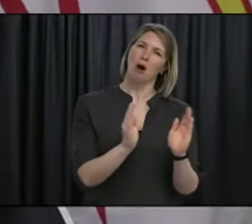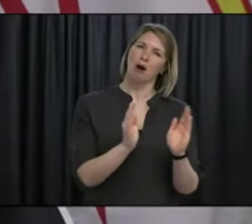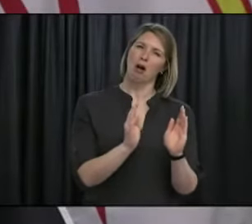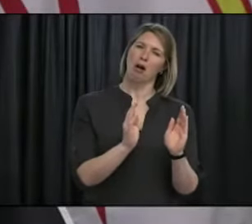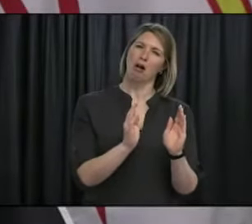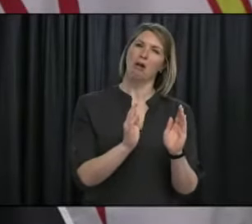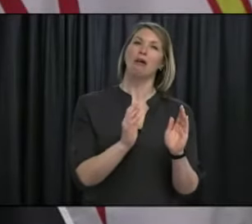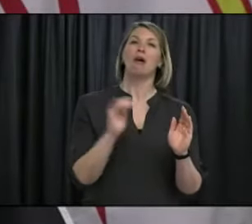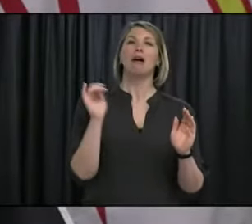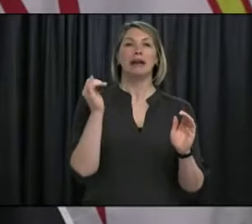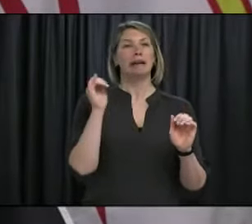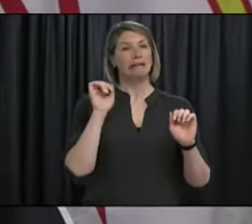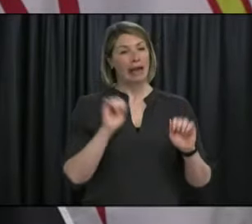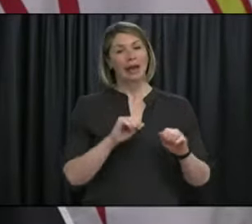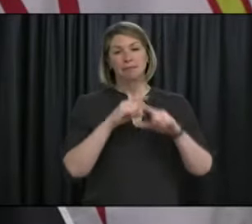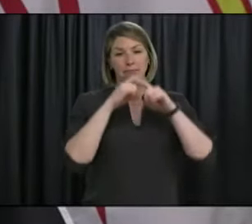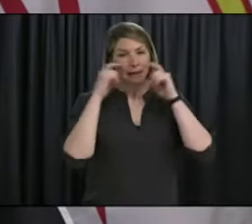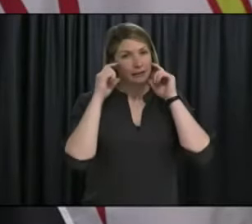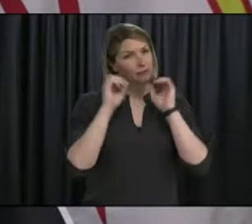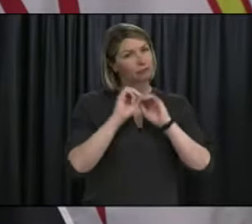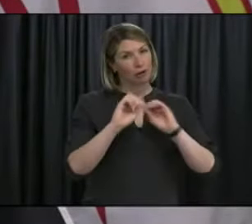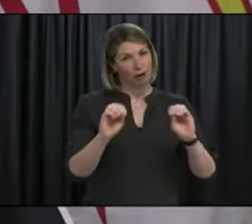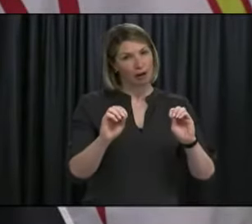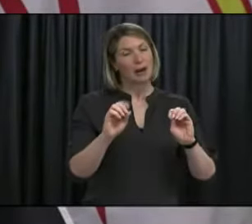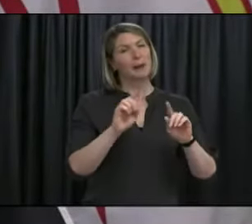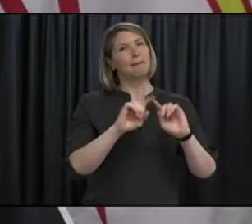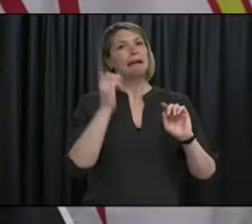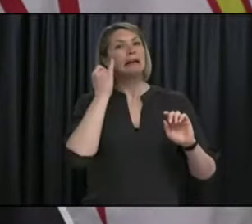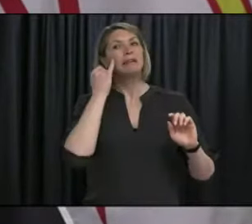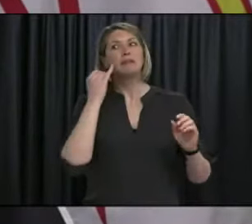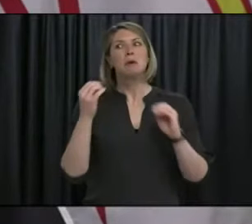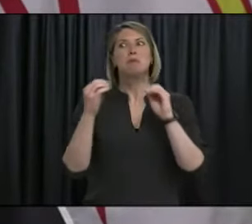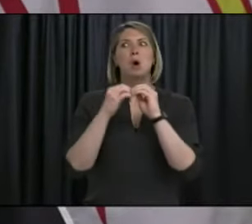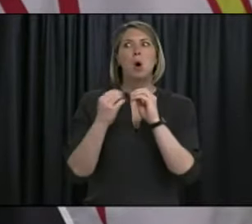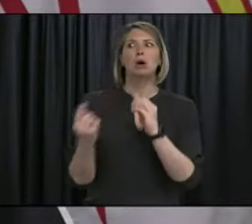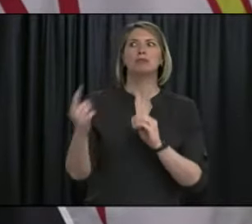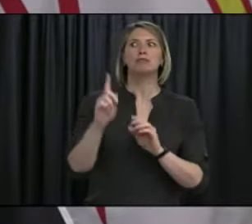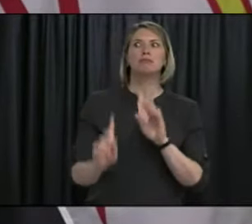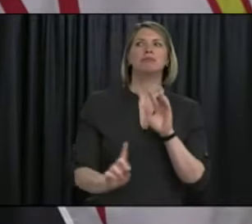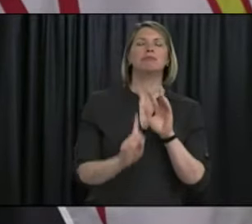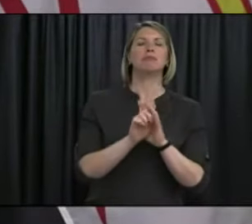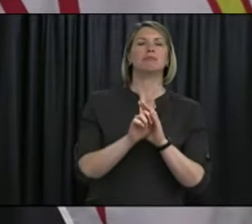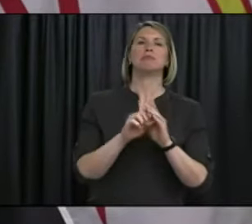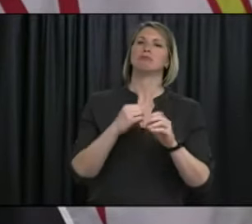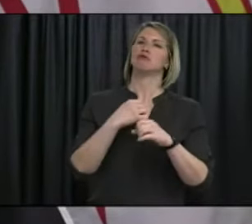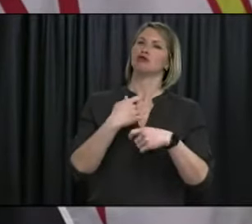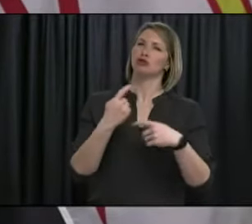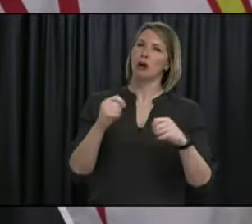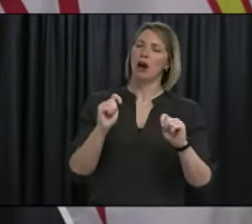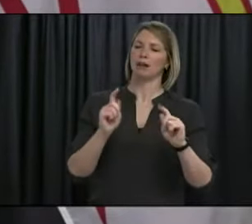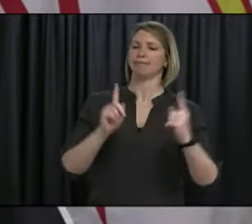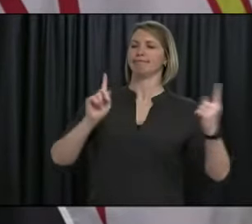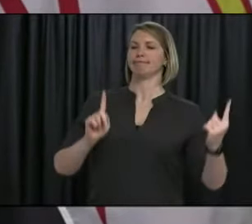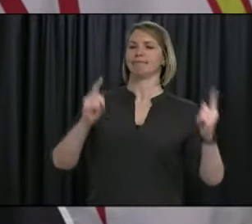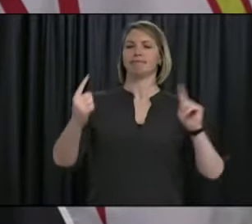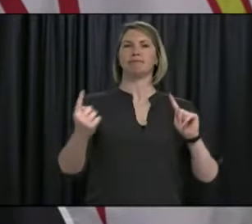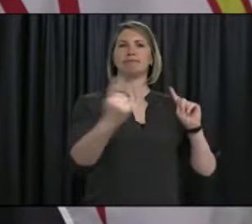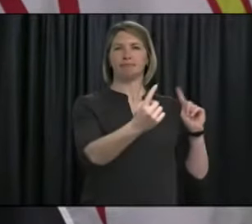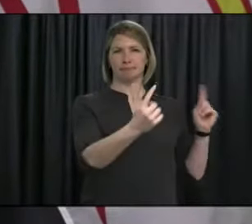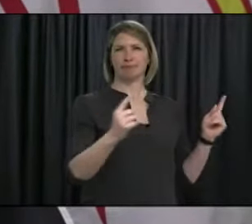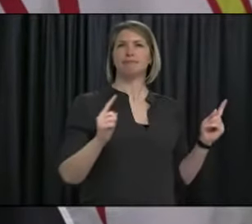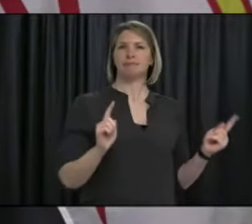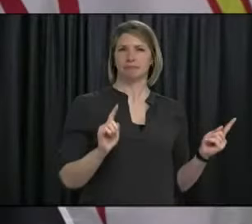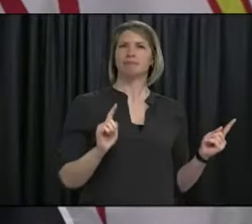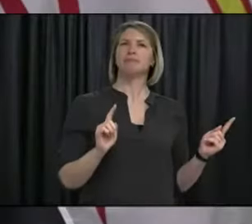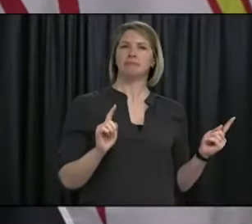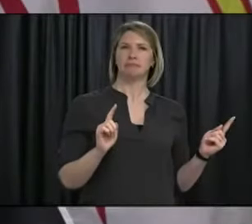should be able to stay at least six feet away from each other, and the amount of space you have will determine the number of